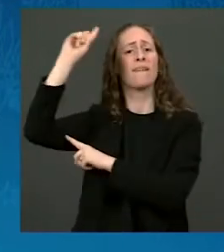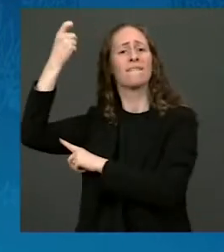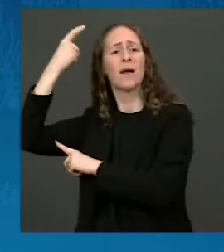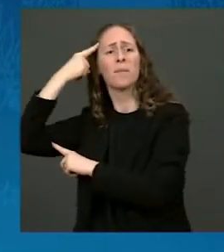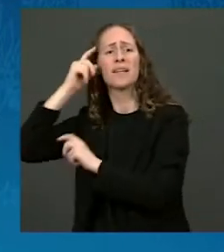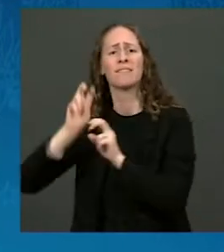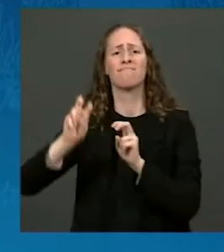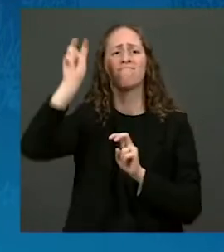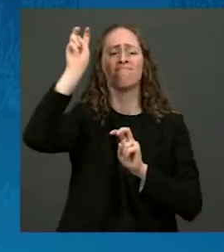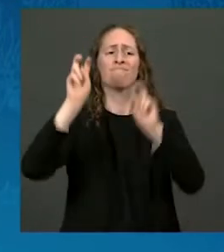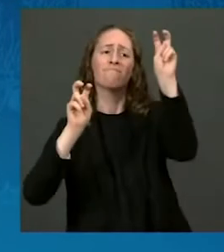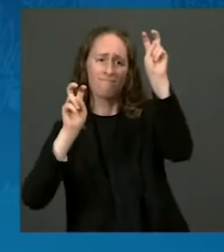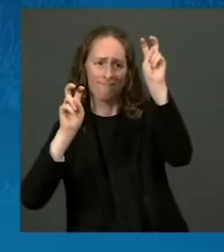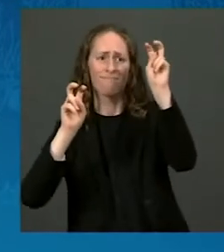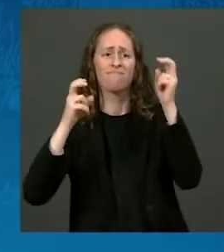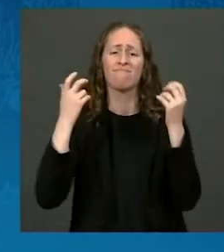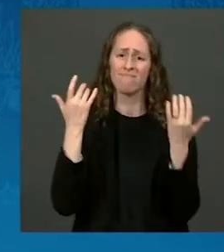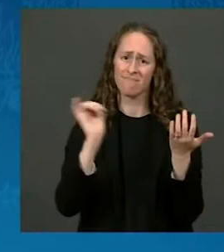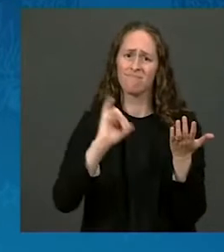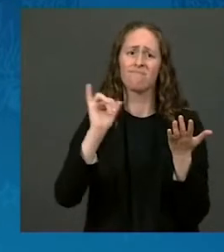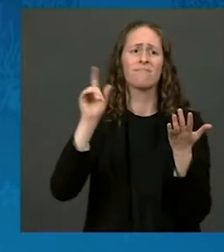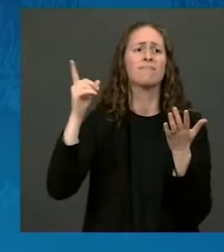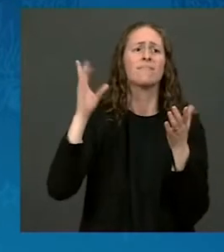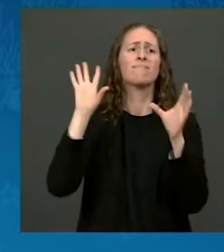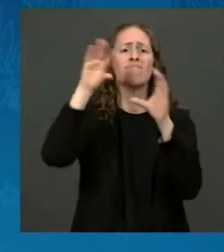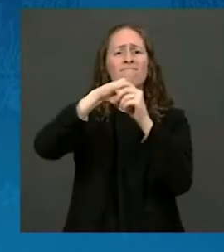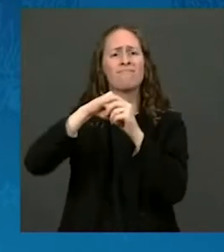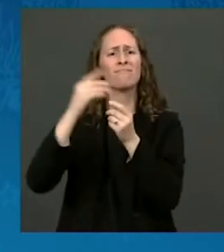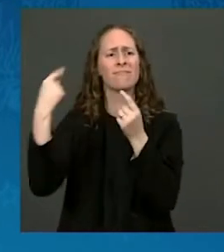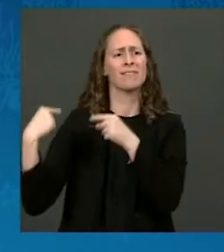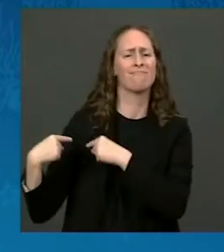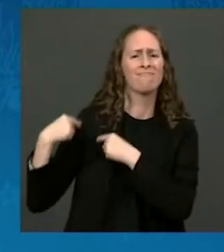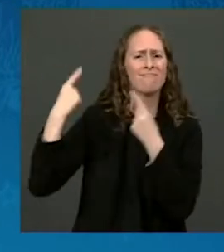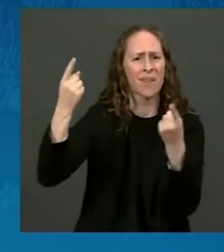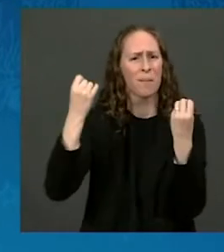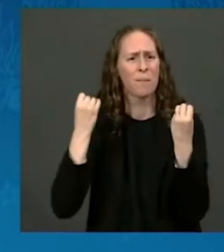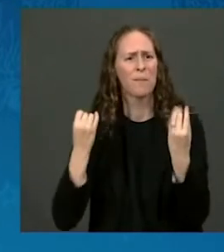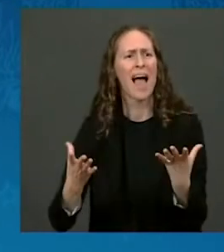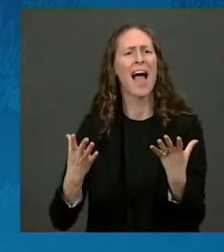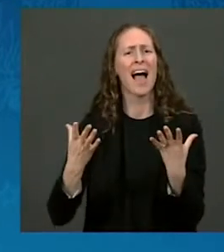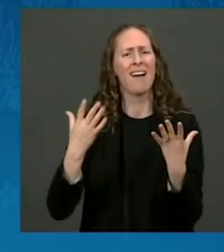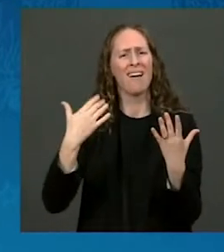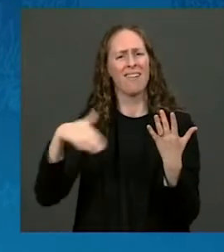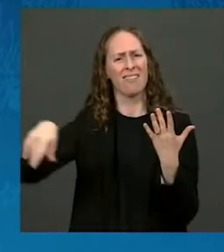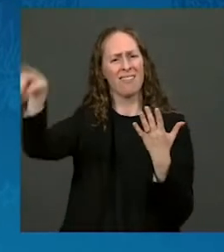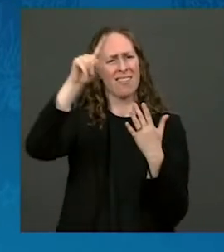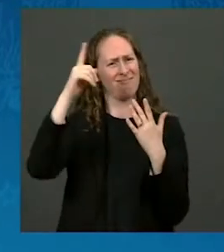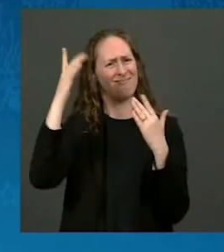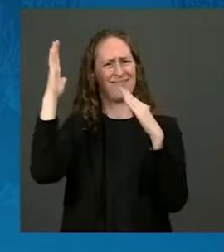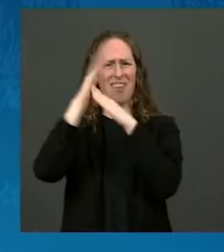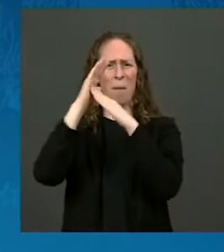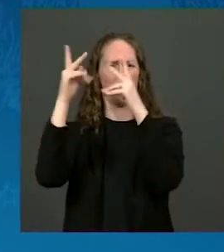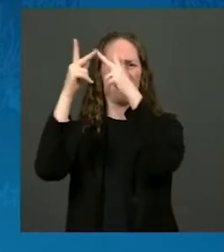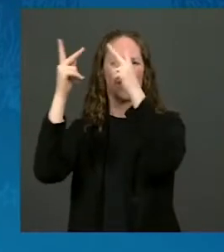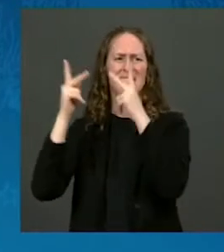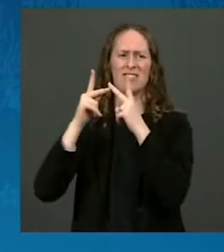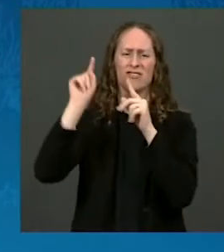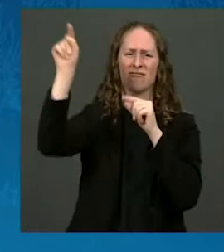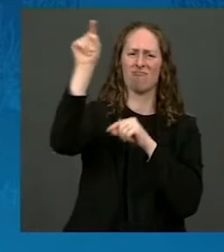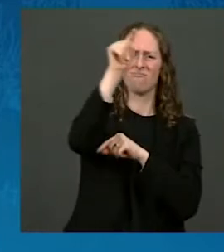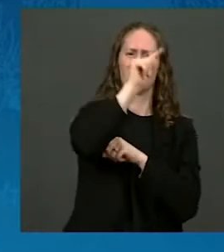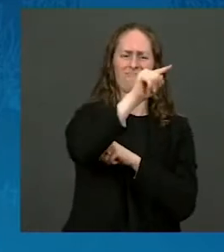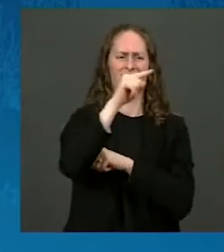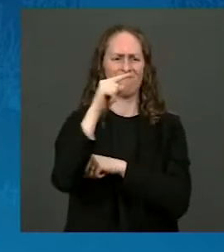Americans serve in our nation's military at the highest rates of any group, that Native